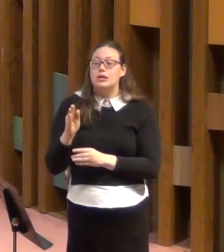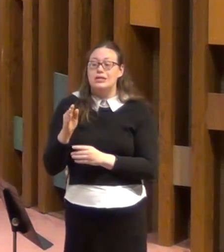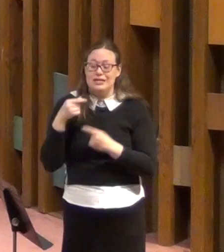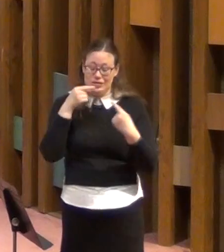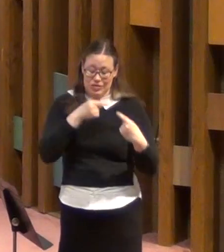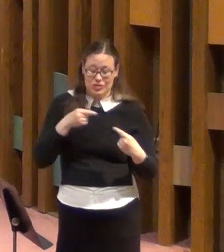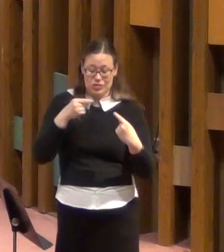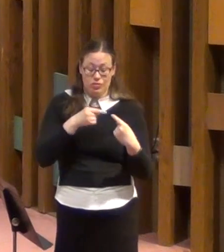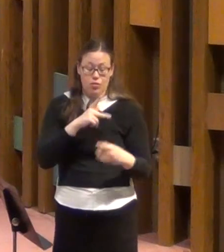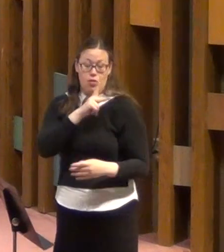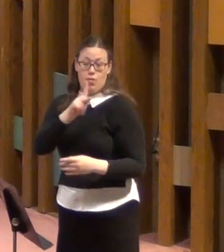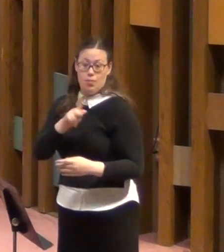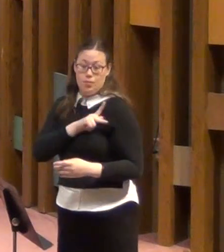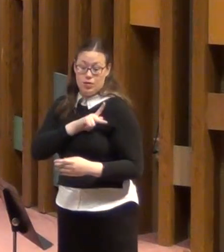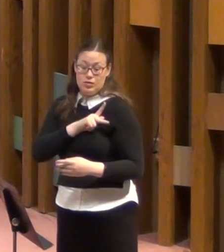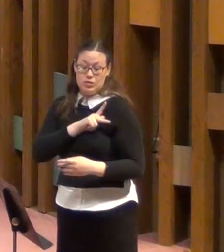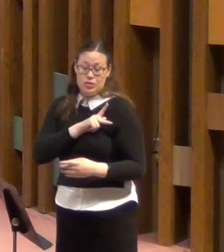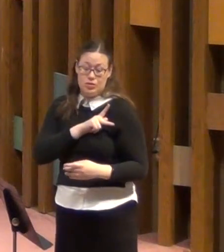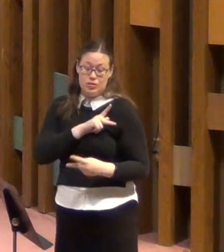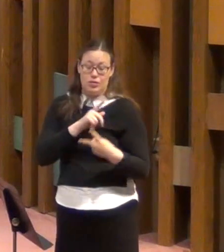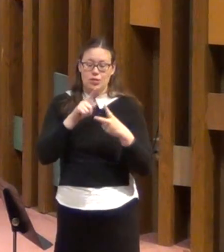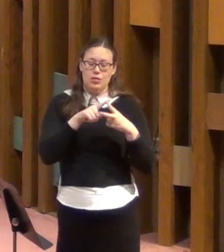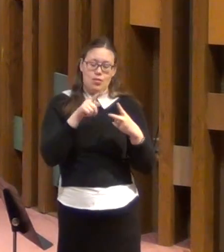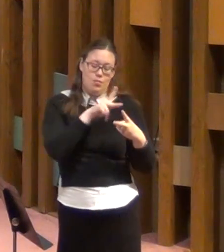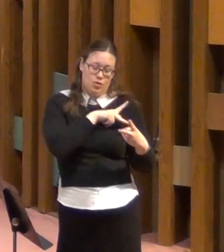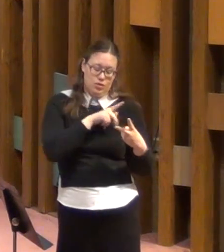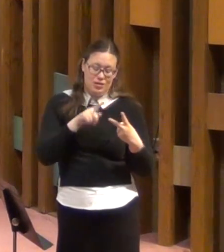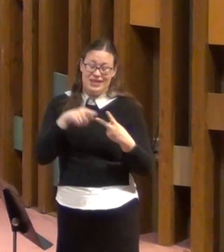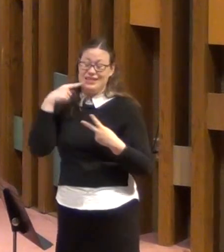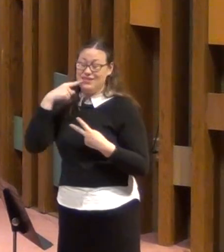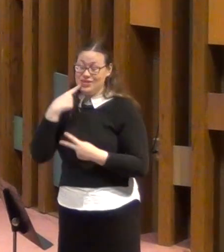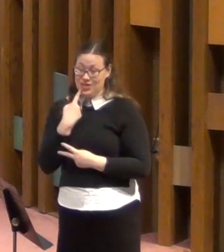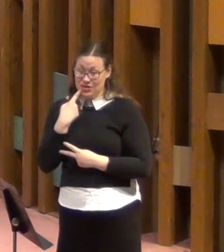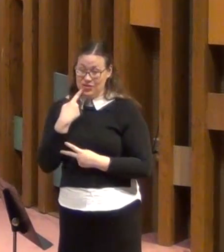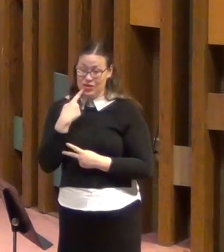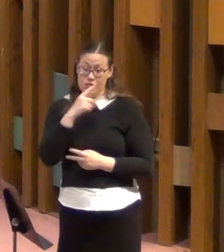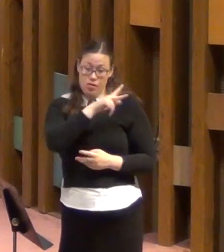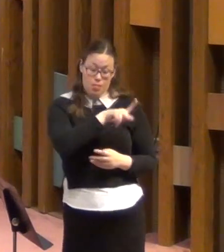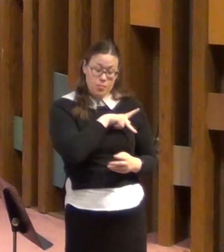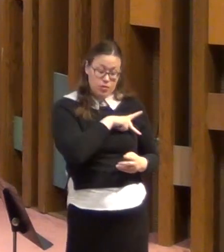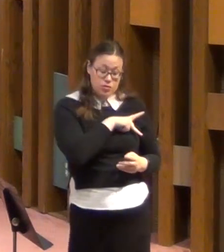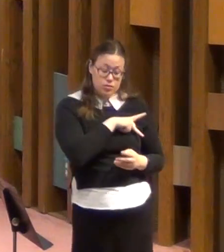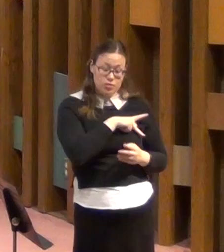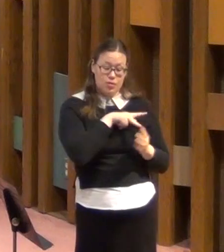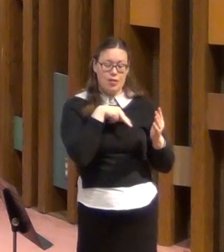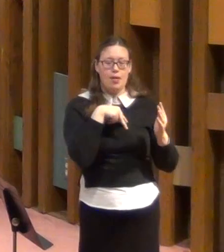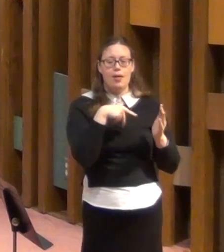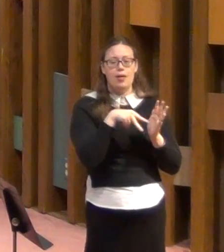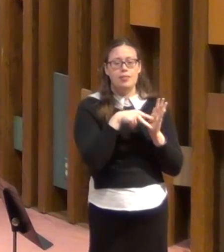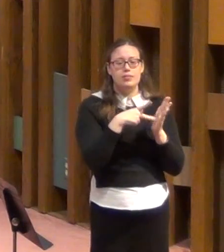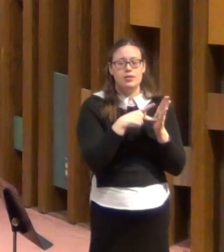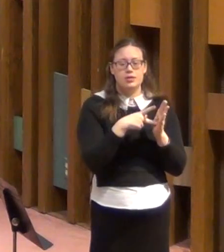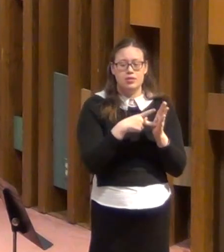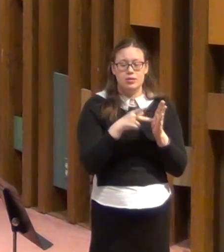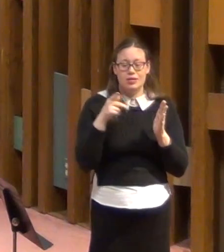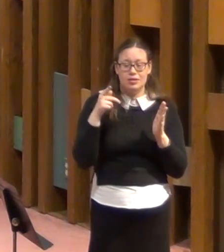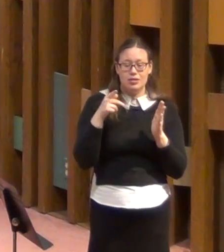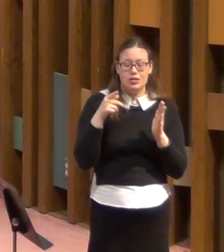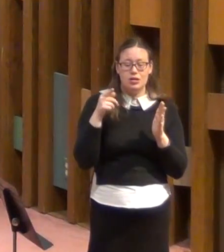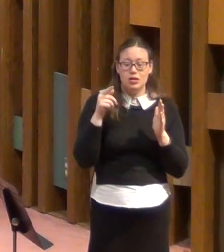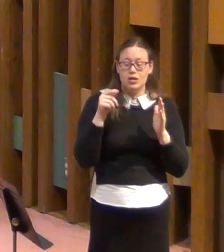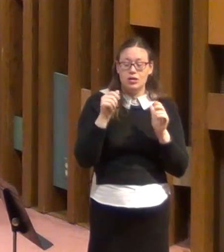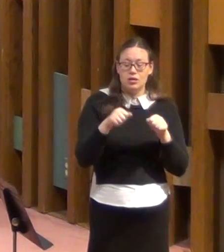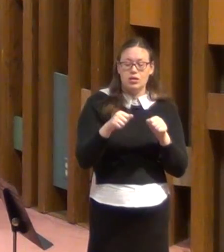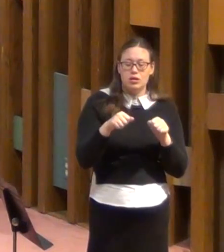and profound. They were personal. We can see this clearly in his repeated use of the word,